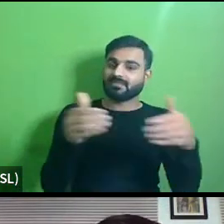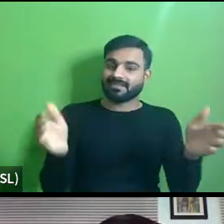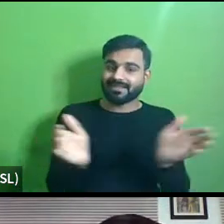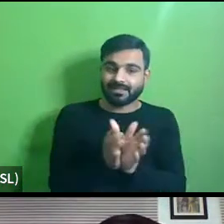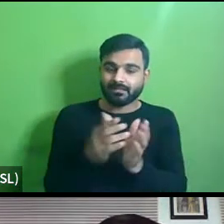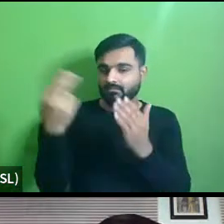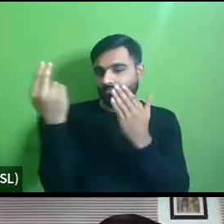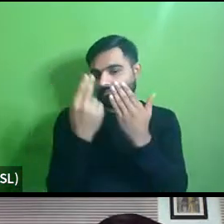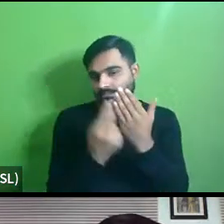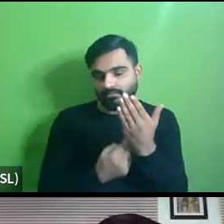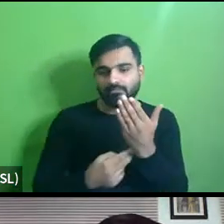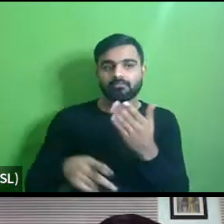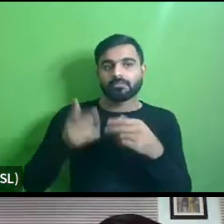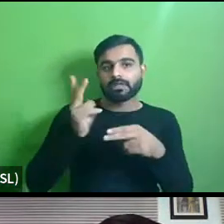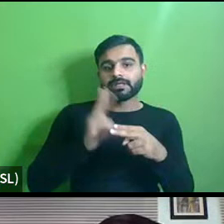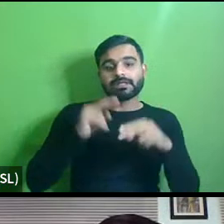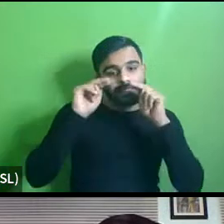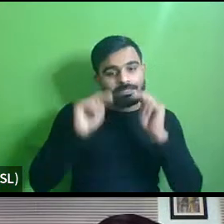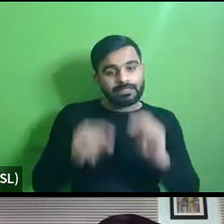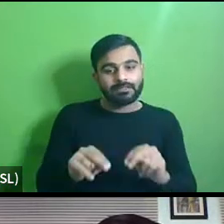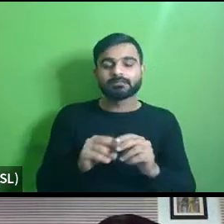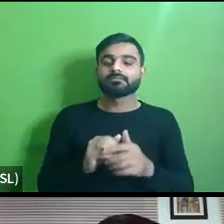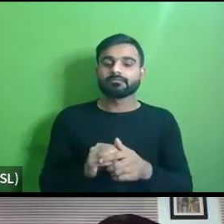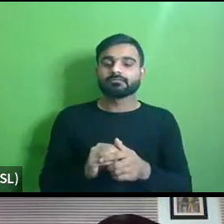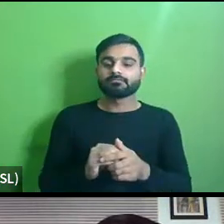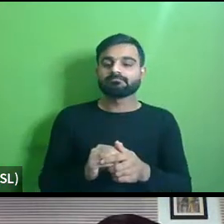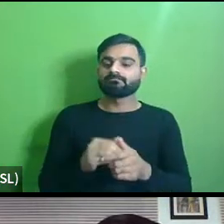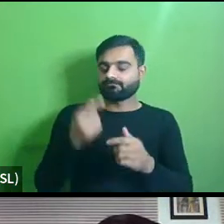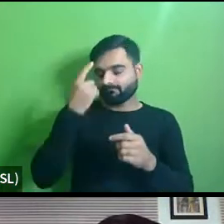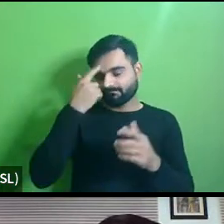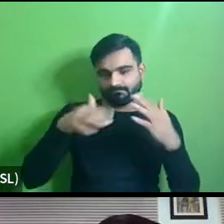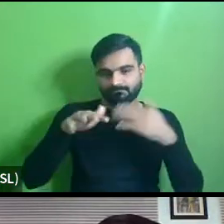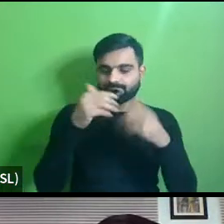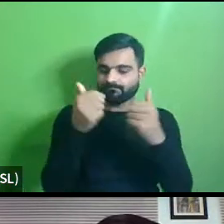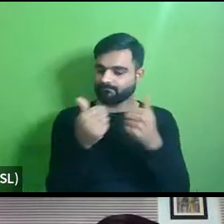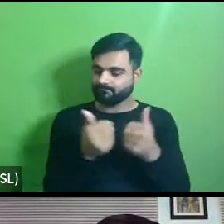designers i think we still need to tackle these problems